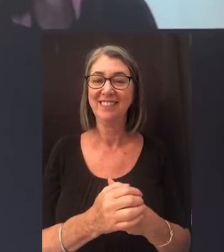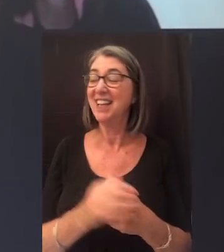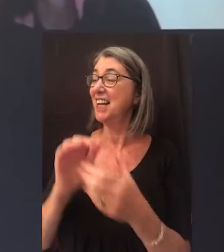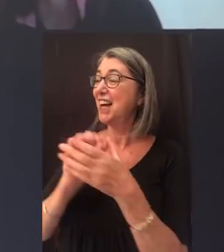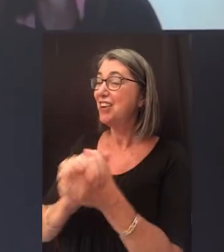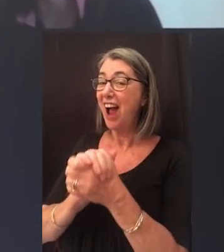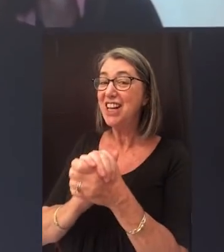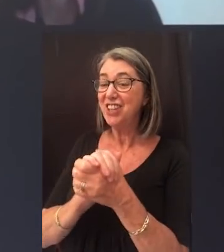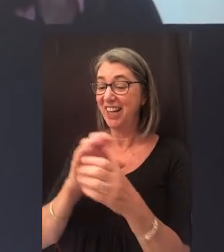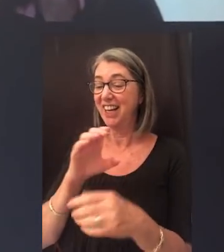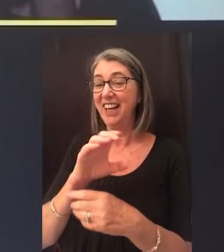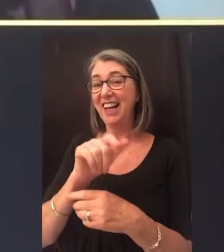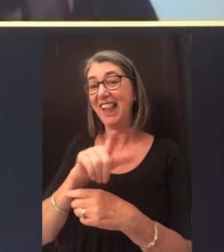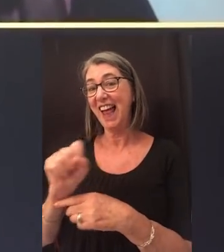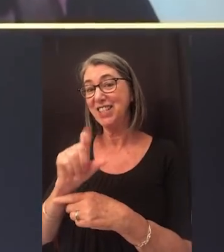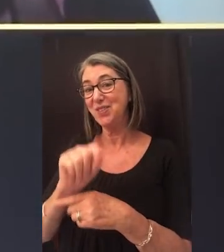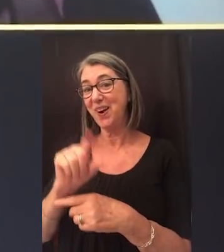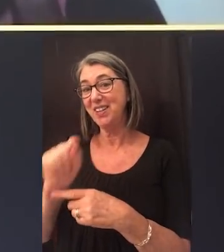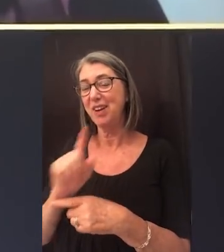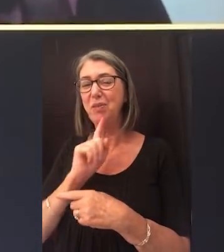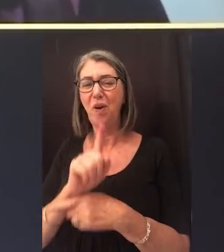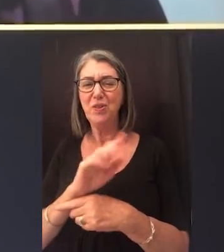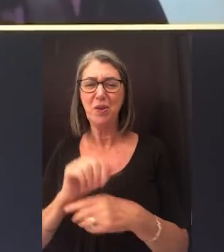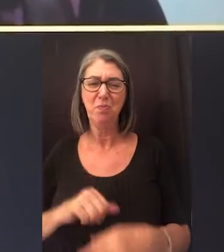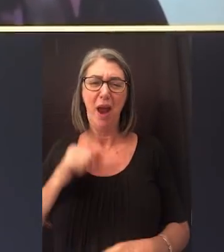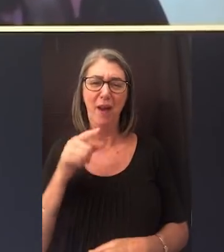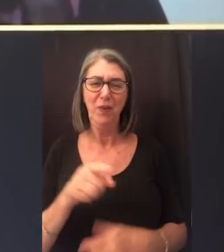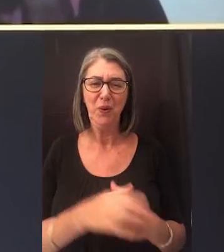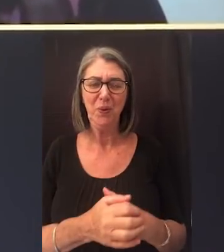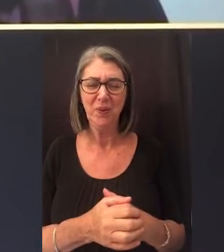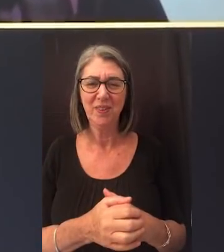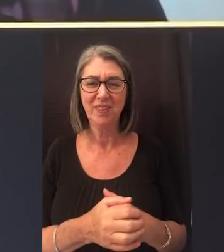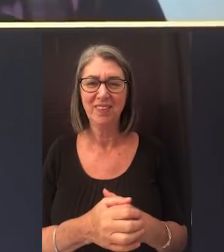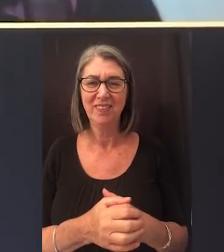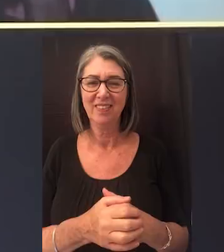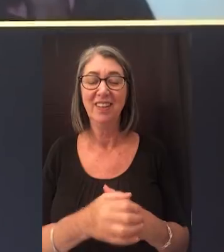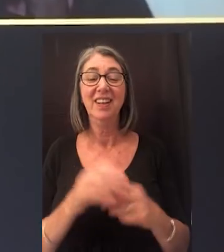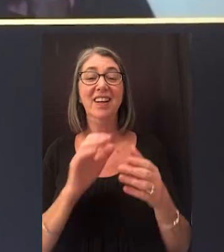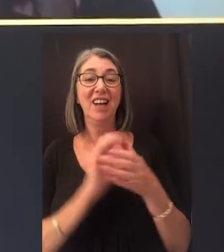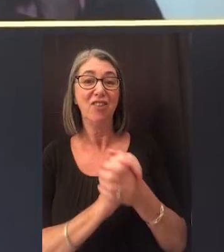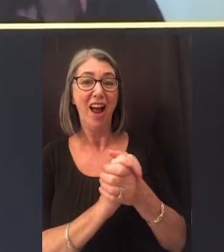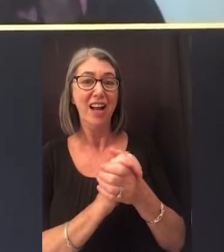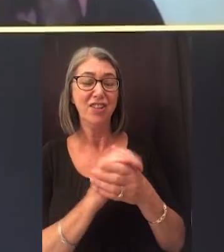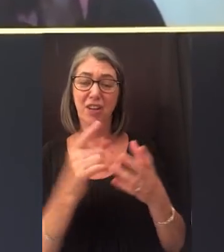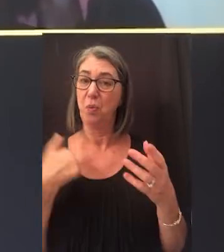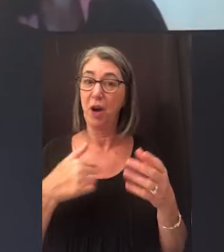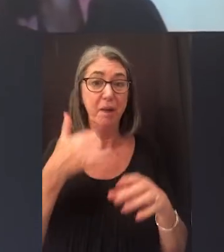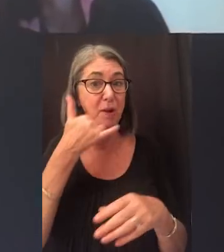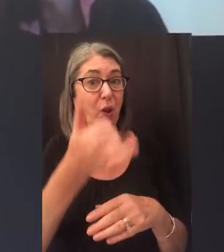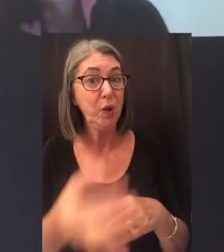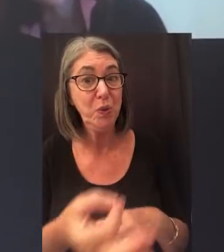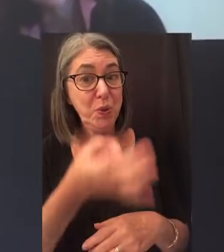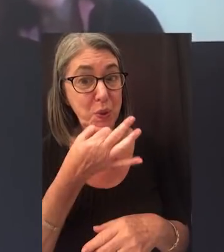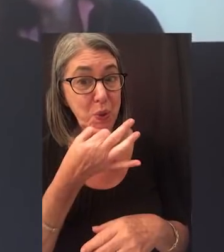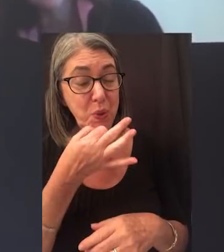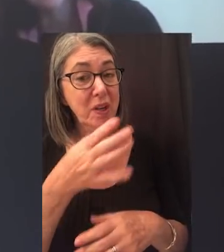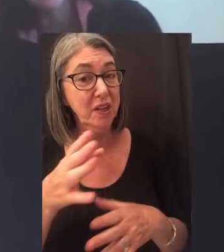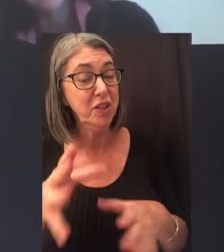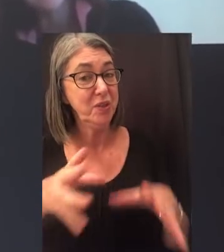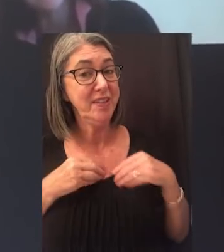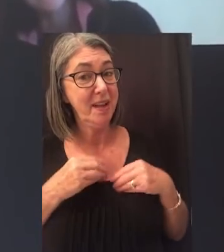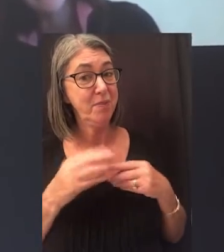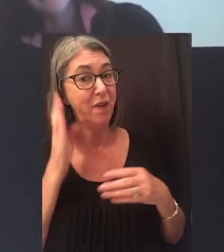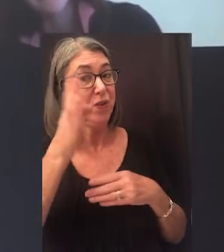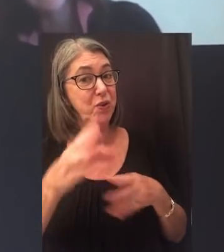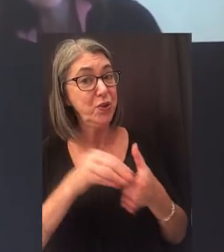did it. Congratulations, class of 2020. We're all so proud of you. Congratulations, you guys. We're going to be calling